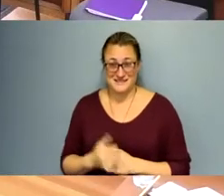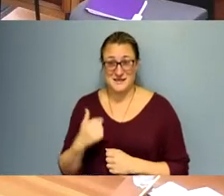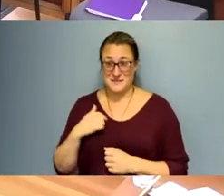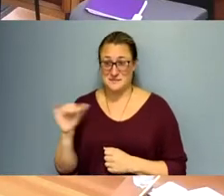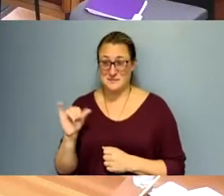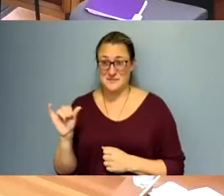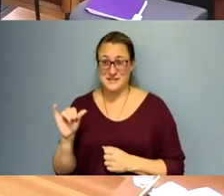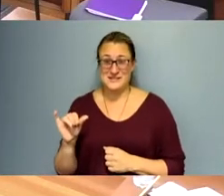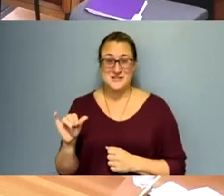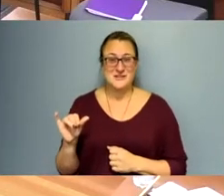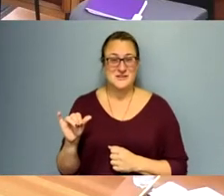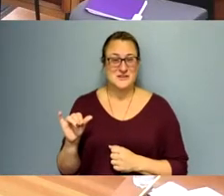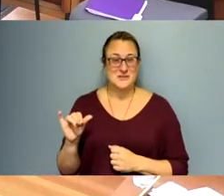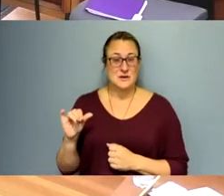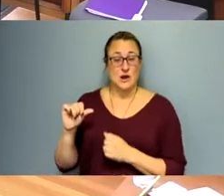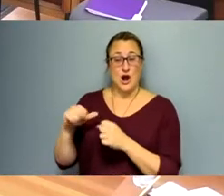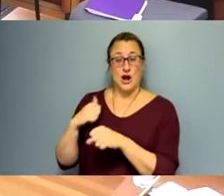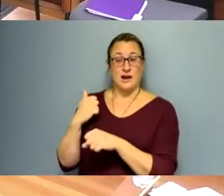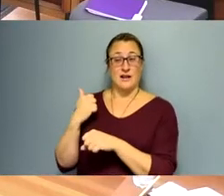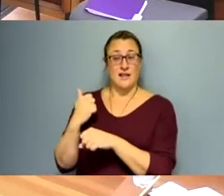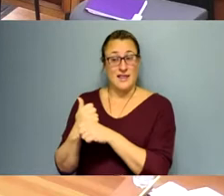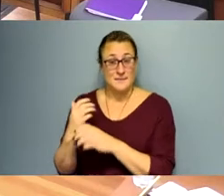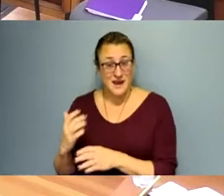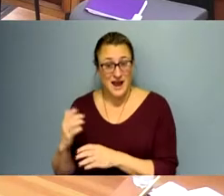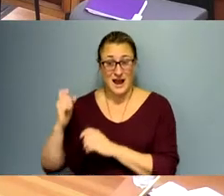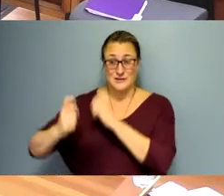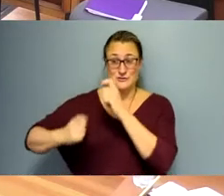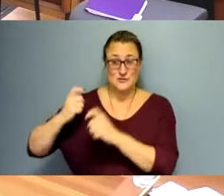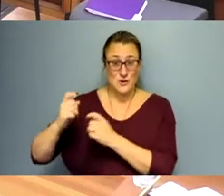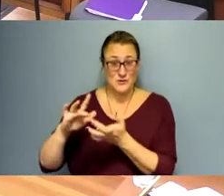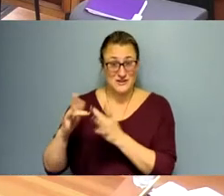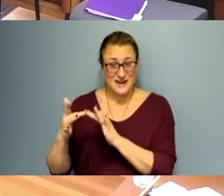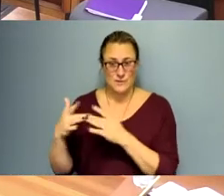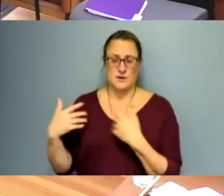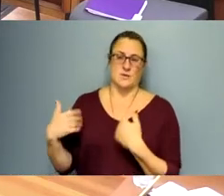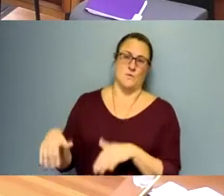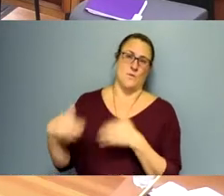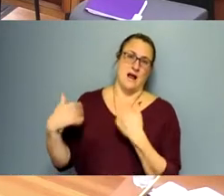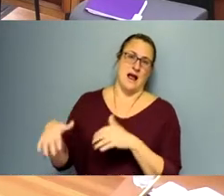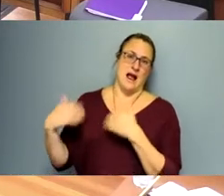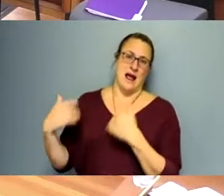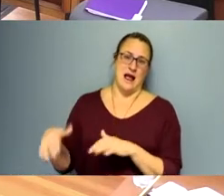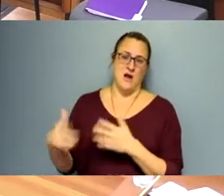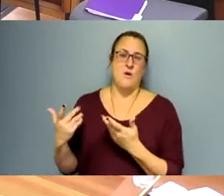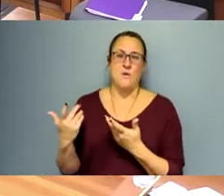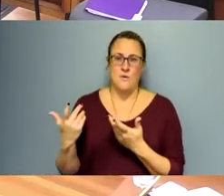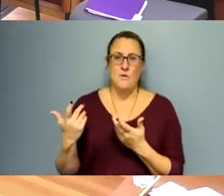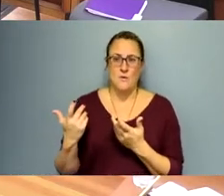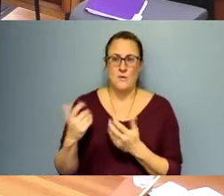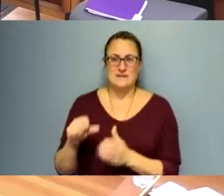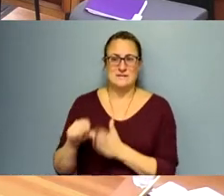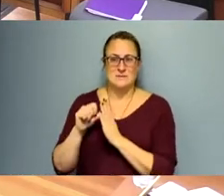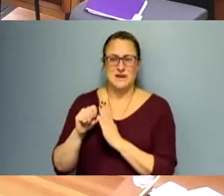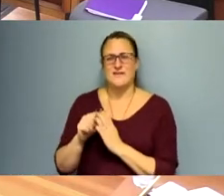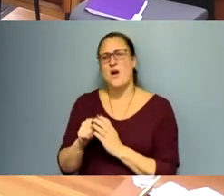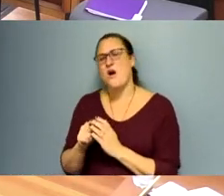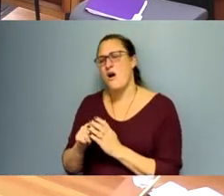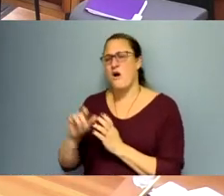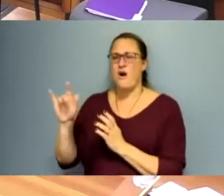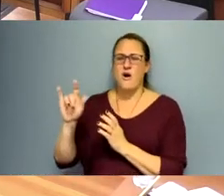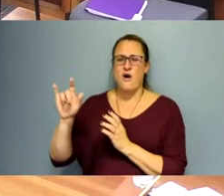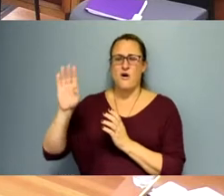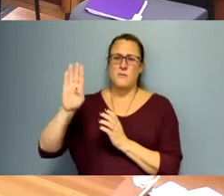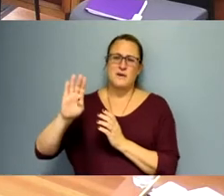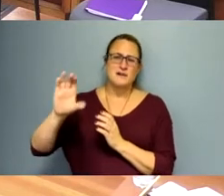I think our alumni and our donor network really has shown that it's more than just saying, we like Bucs, we love Bucs County